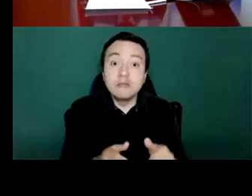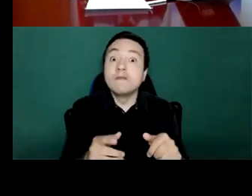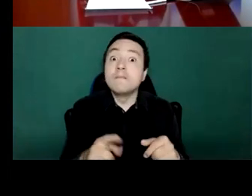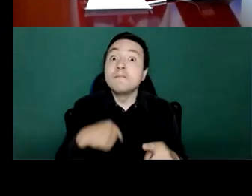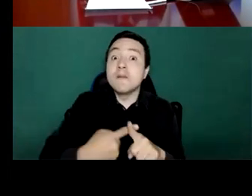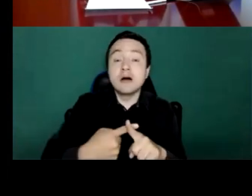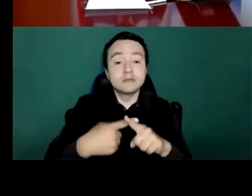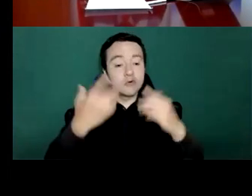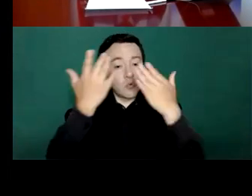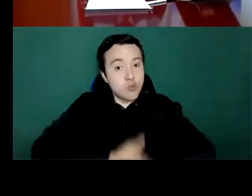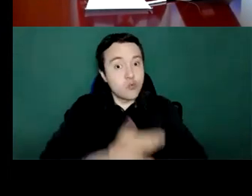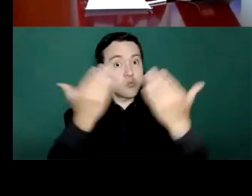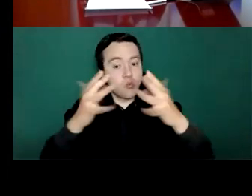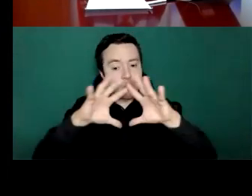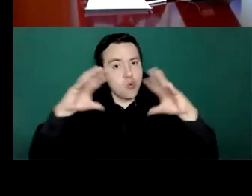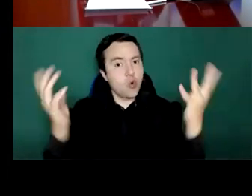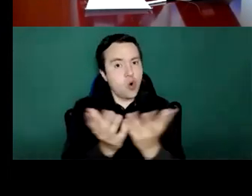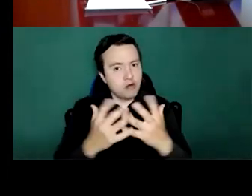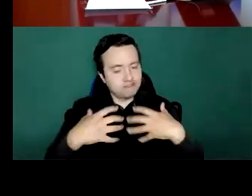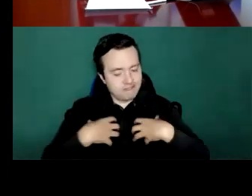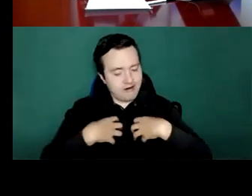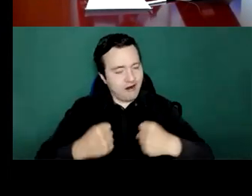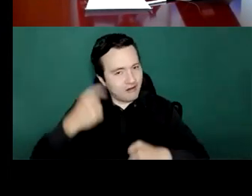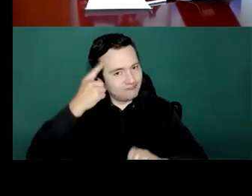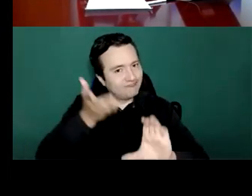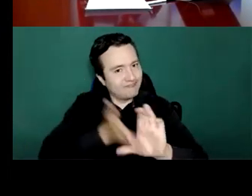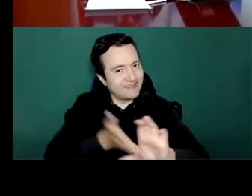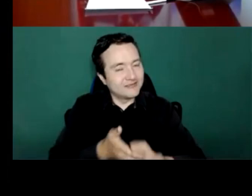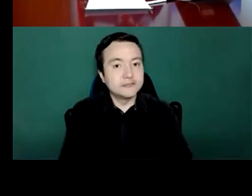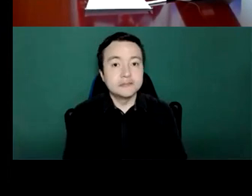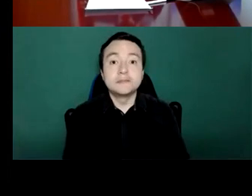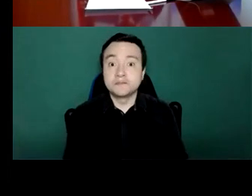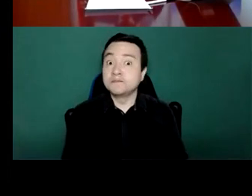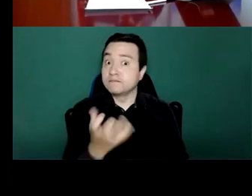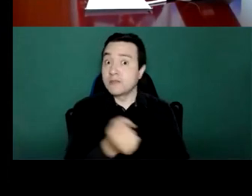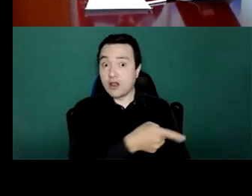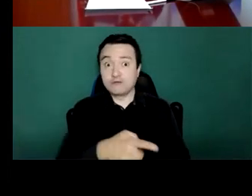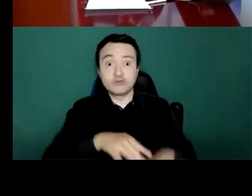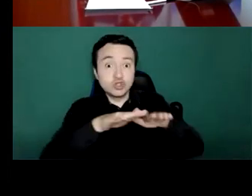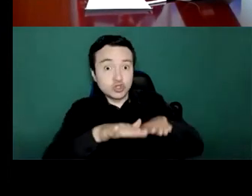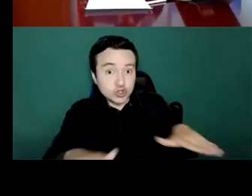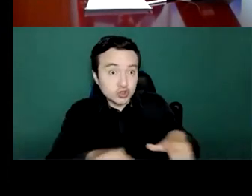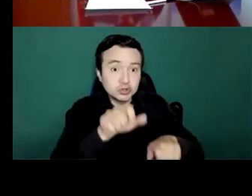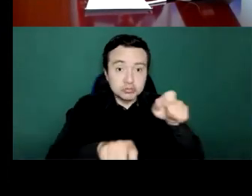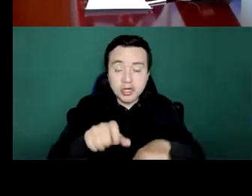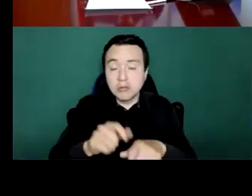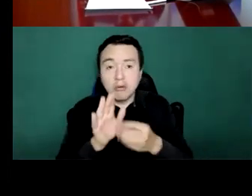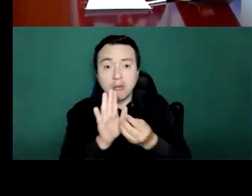isolated. Whether they are isolated in their own homes or in their long stay institutions,